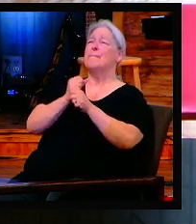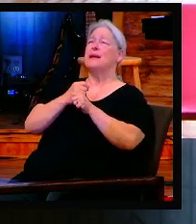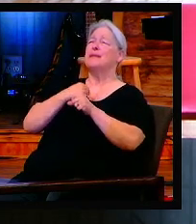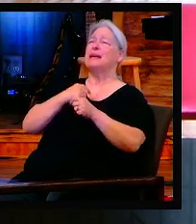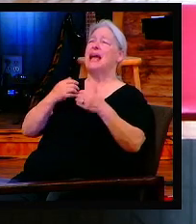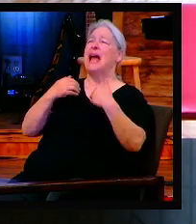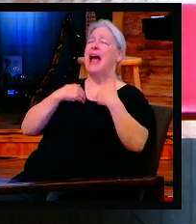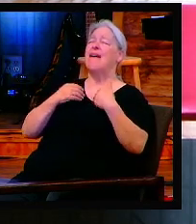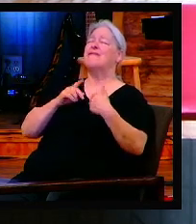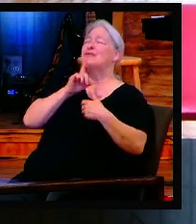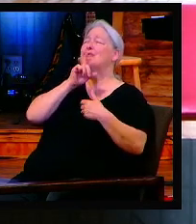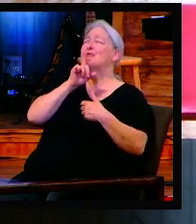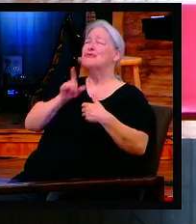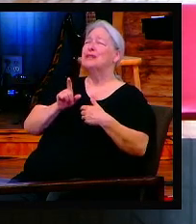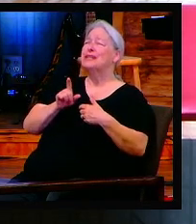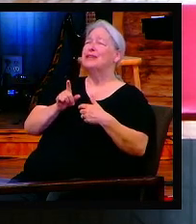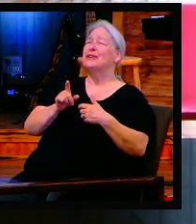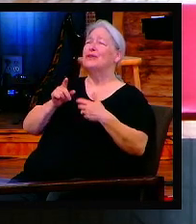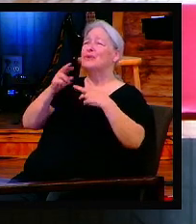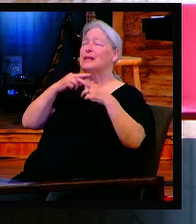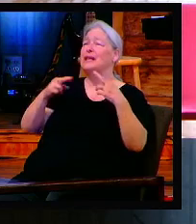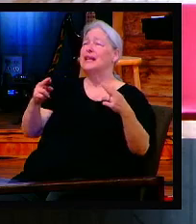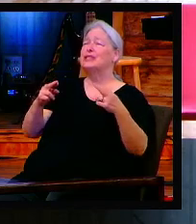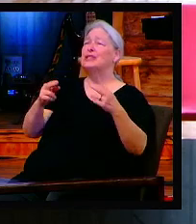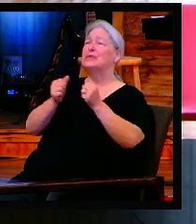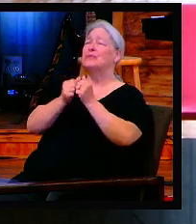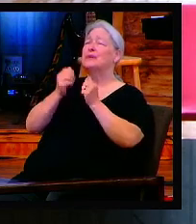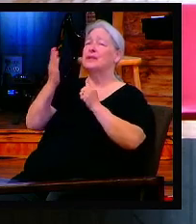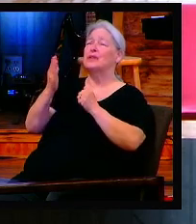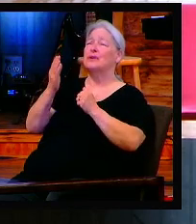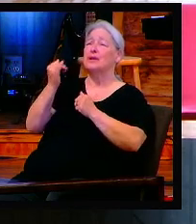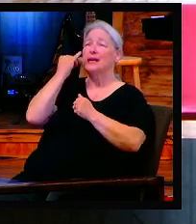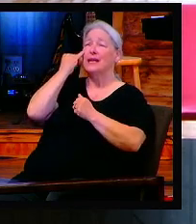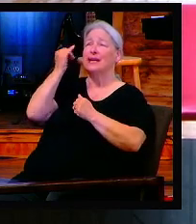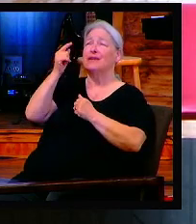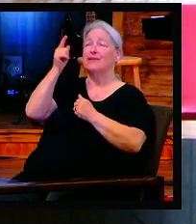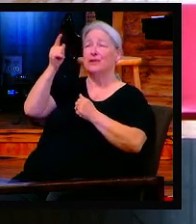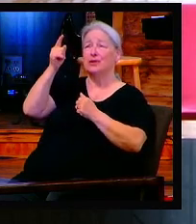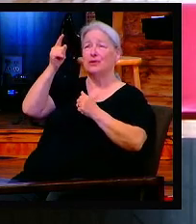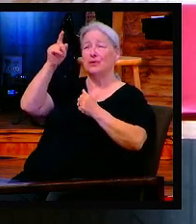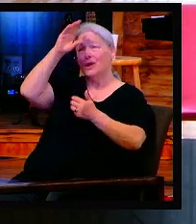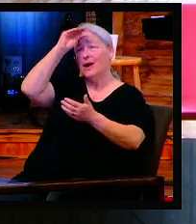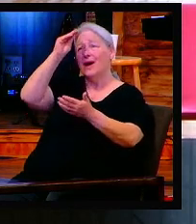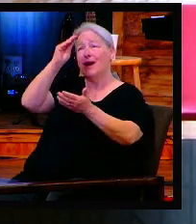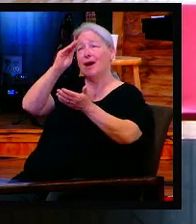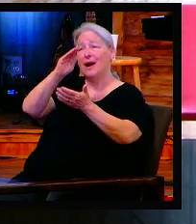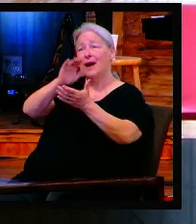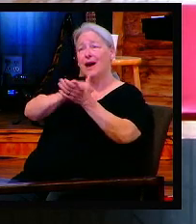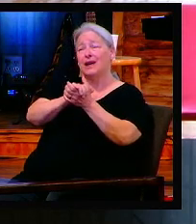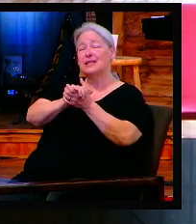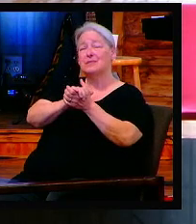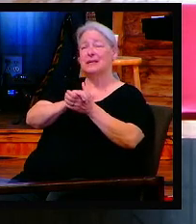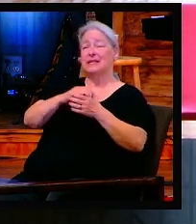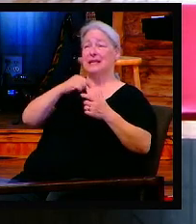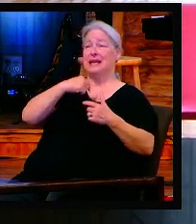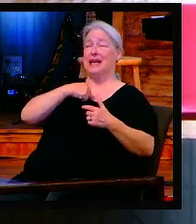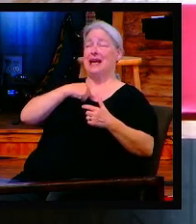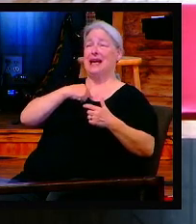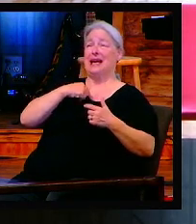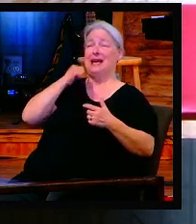If you're heaven's husband and we're the bride of Christ, could you cause me to fall in love with you like a bride does her man?